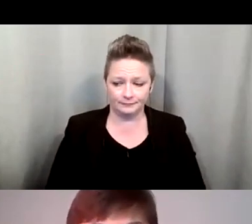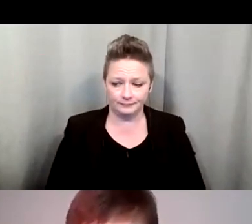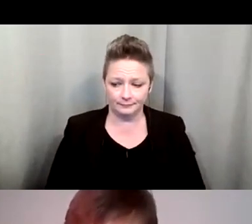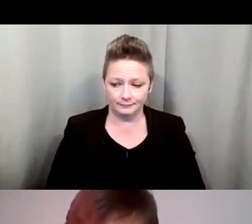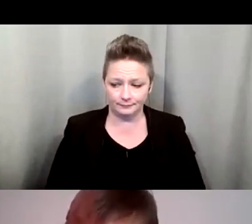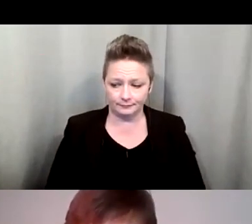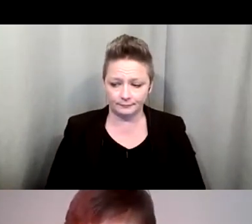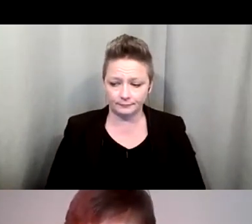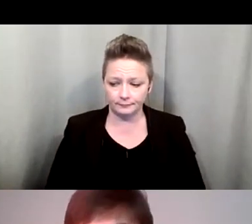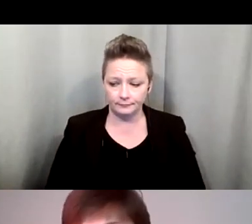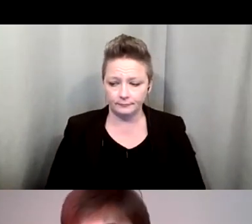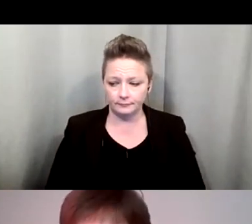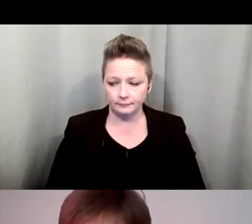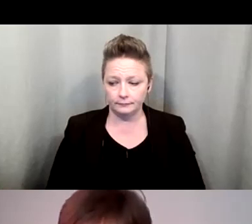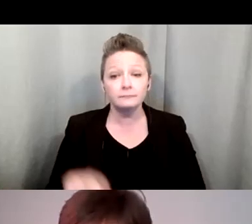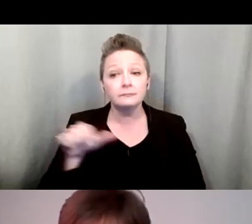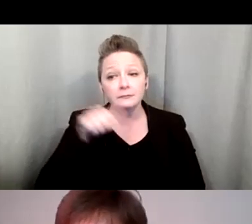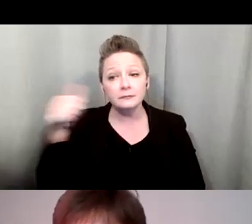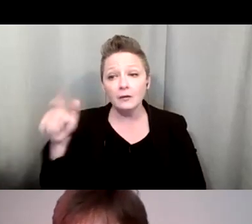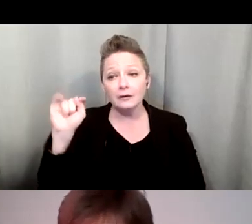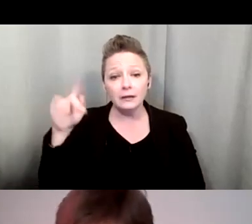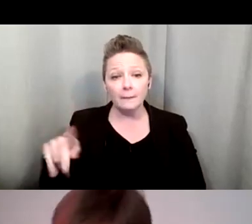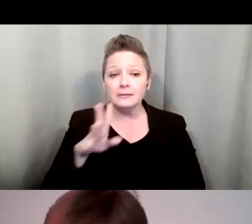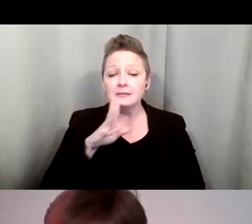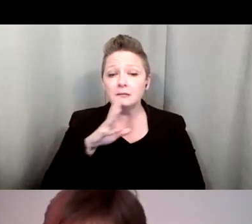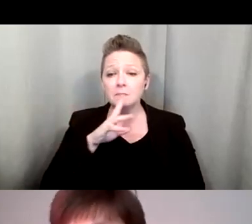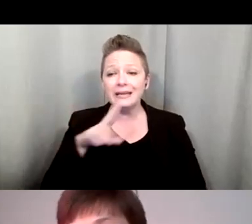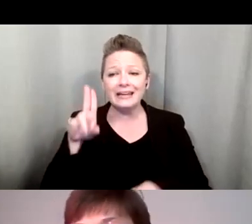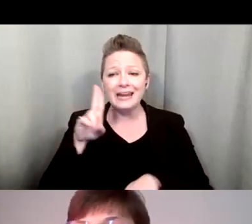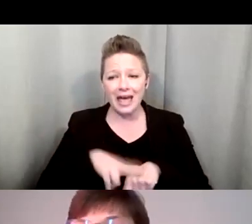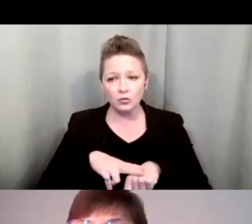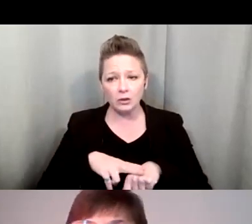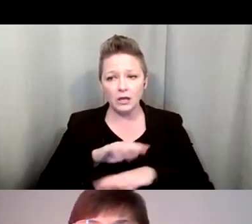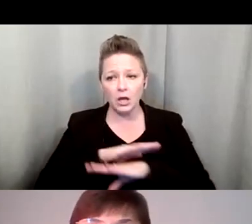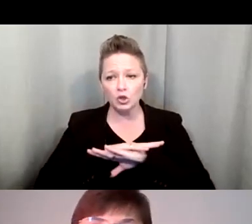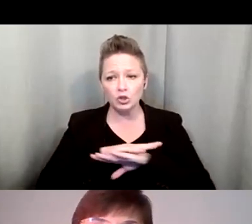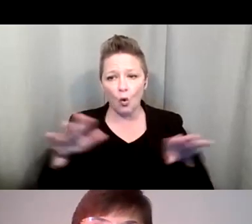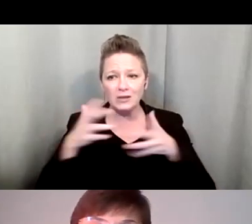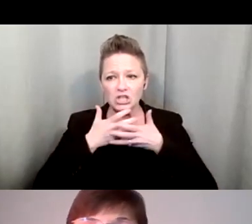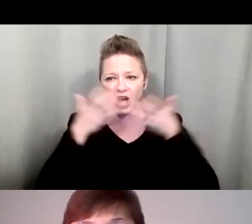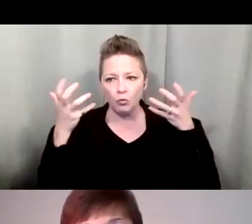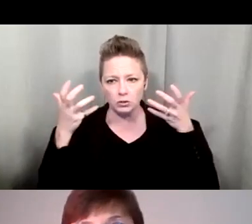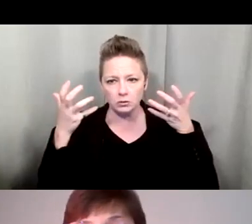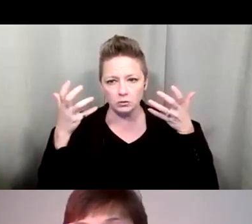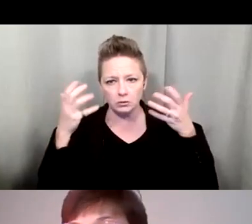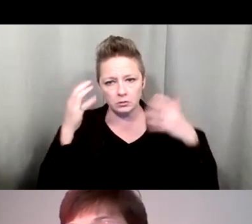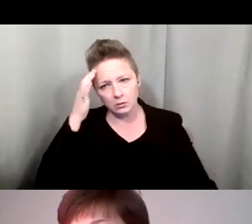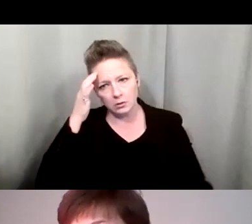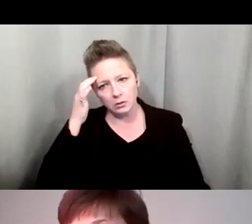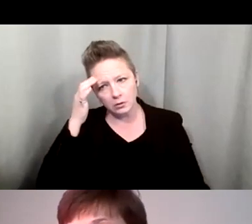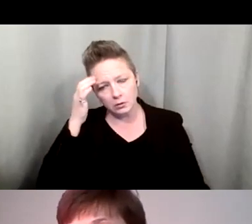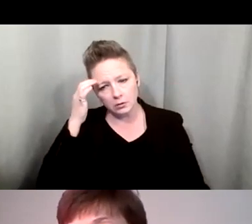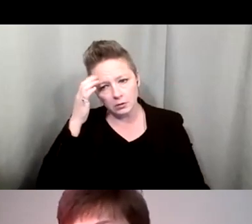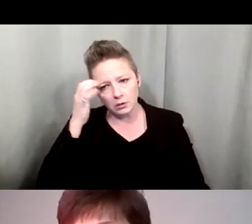Another big tip is to please speak naturally. Do not shout. Shouting is hard to